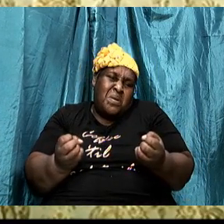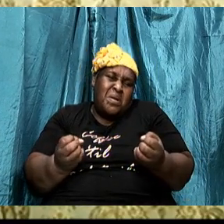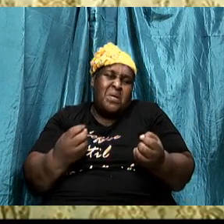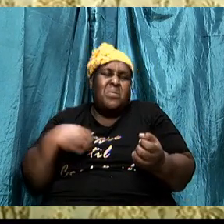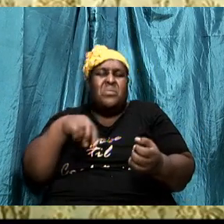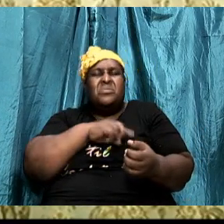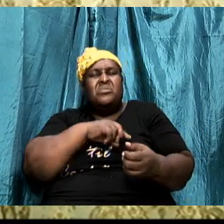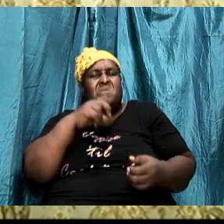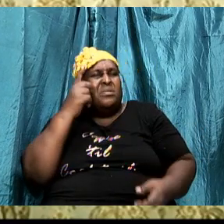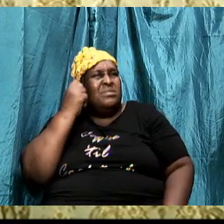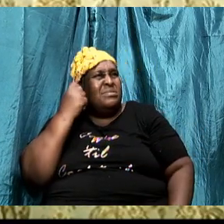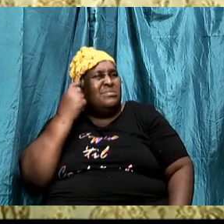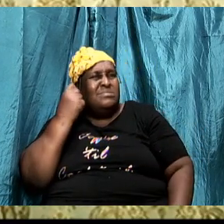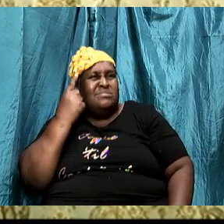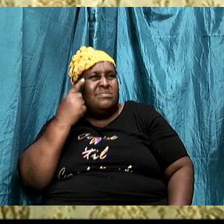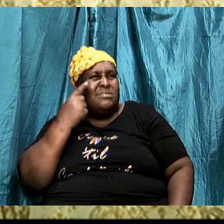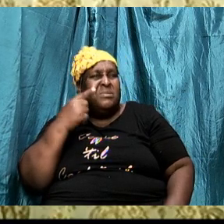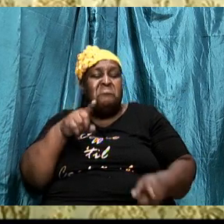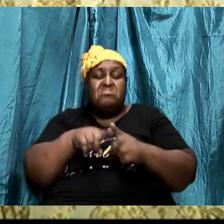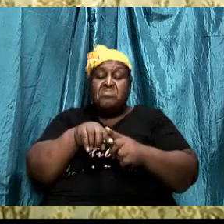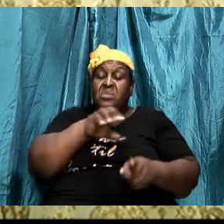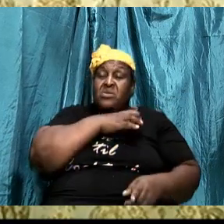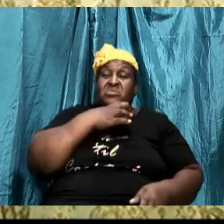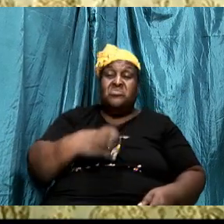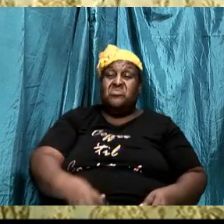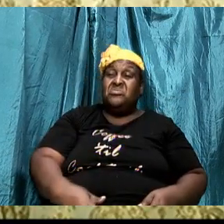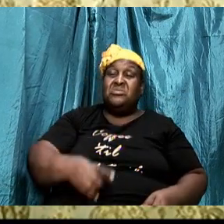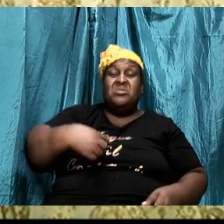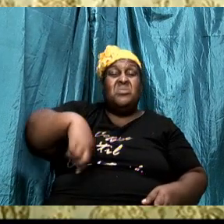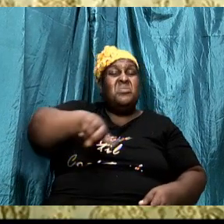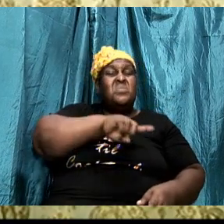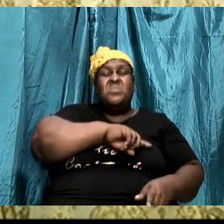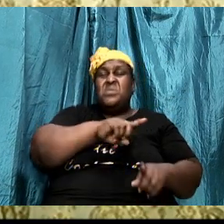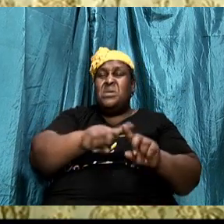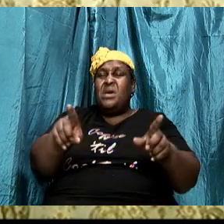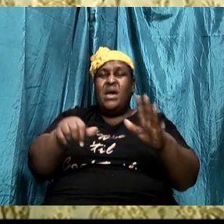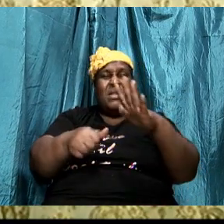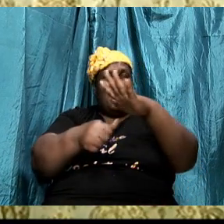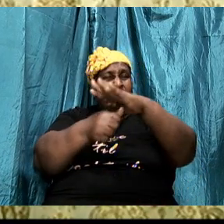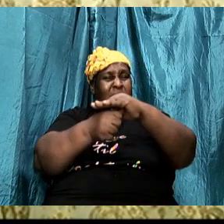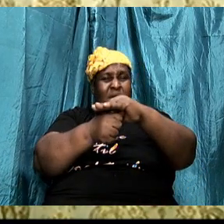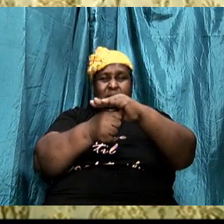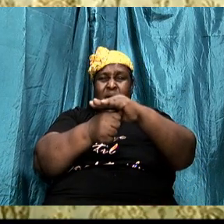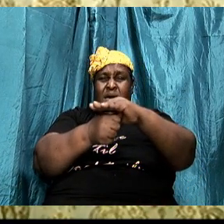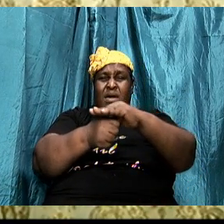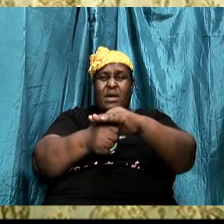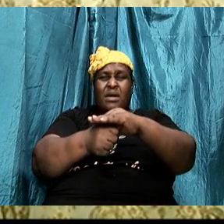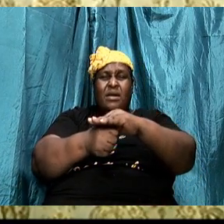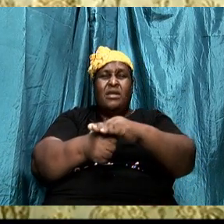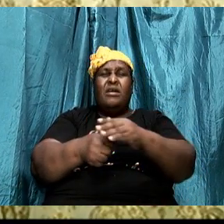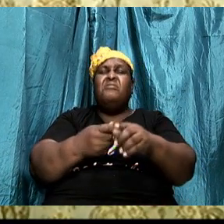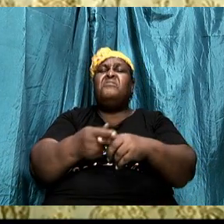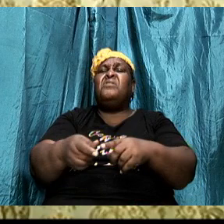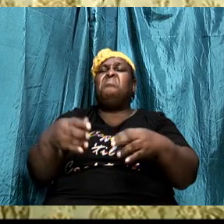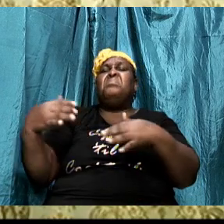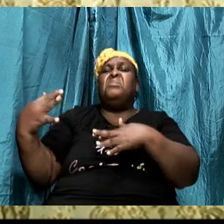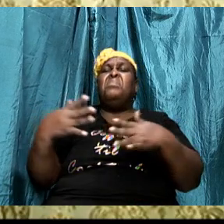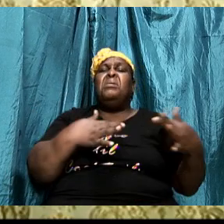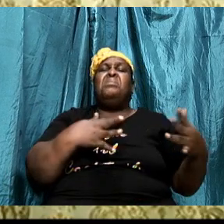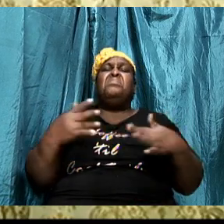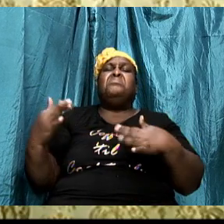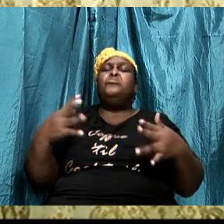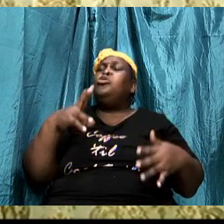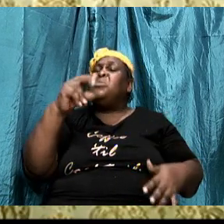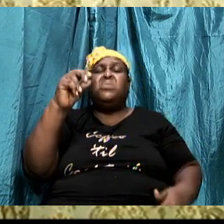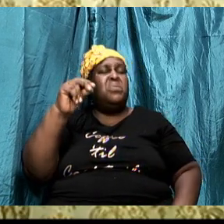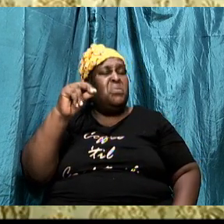understand that as Christians, we cannot hide from this battle. We clearly stated it last